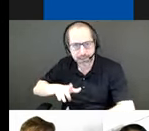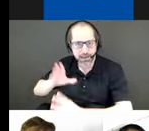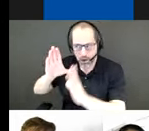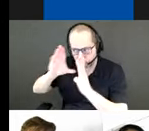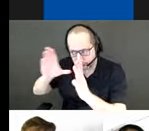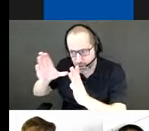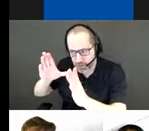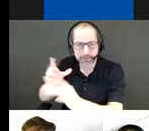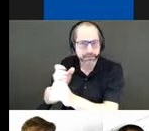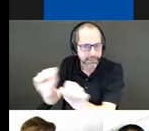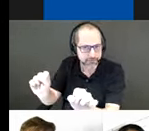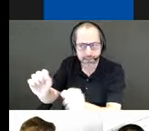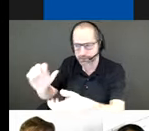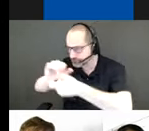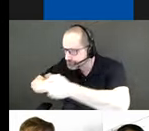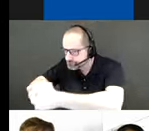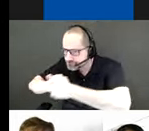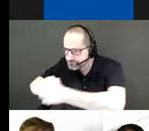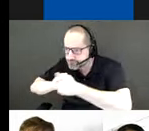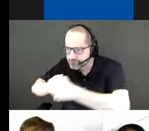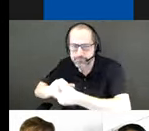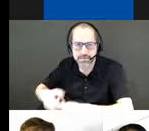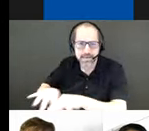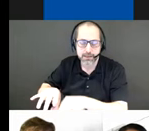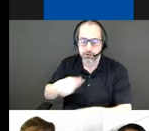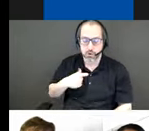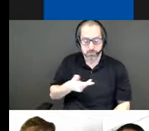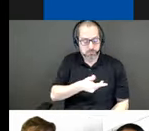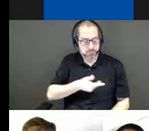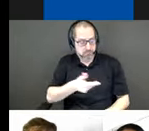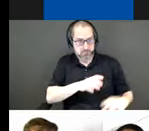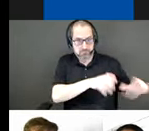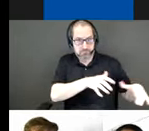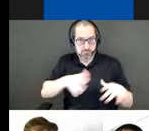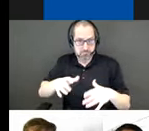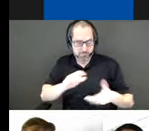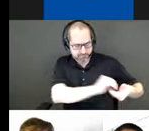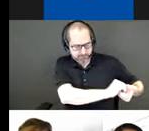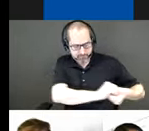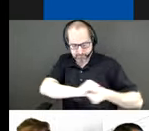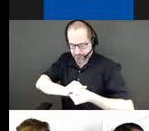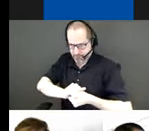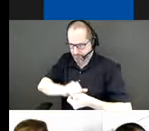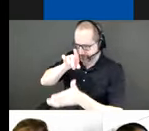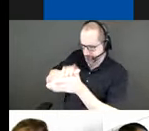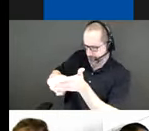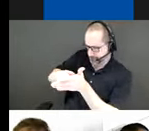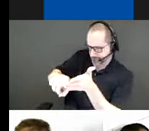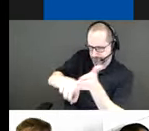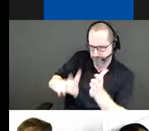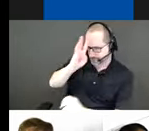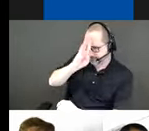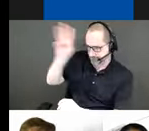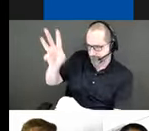Lou Webb Projects Dialogue and Malvi Banani Lighting have been working on a collaborative exploration to create Waking the Shore.